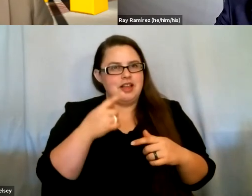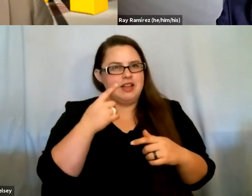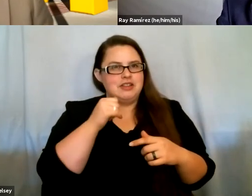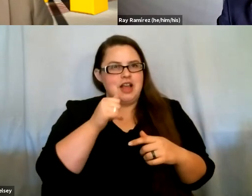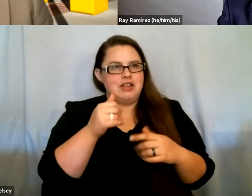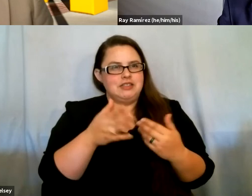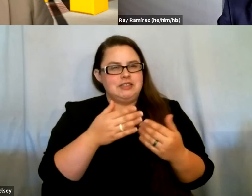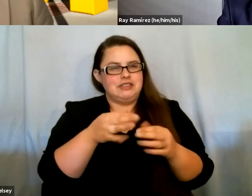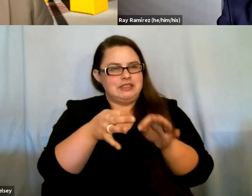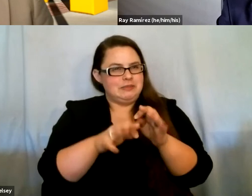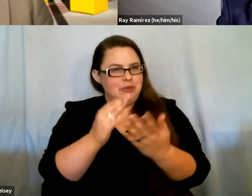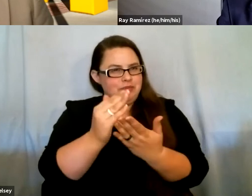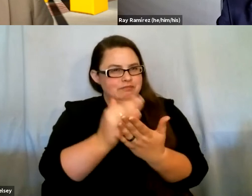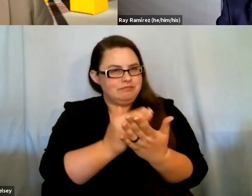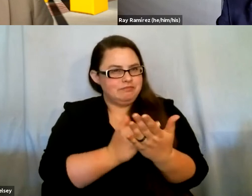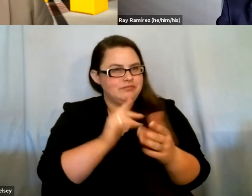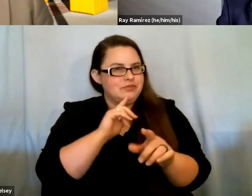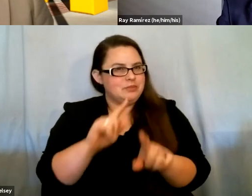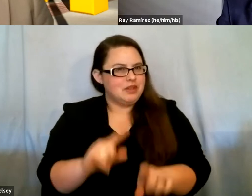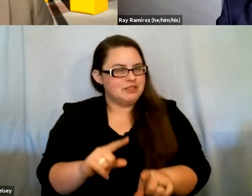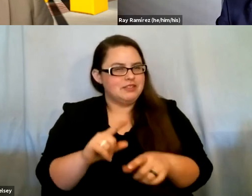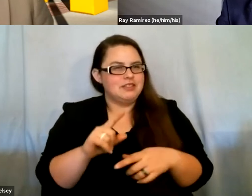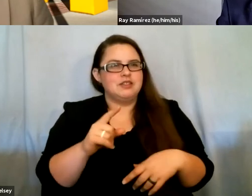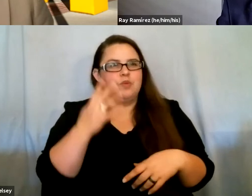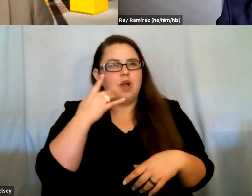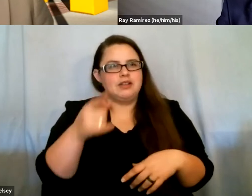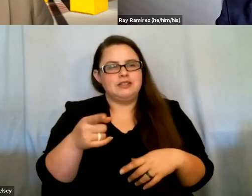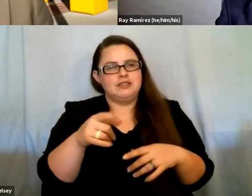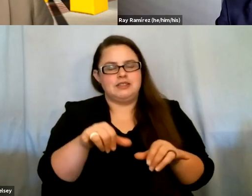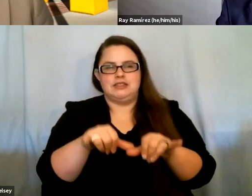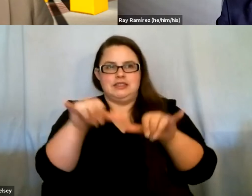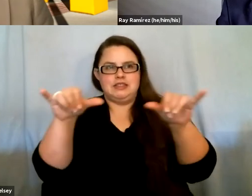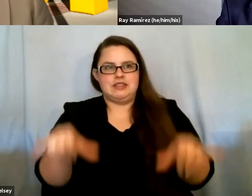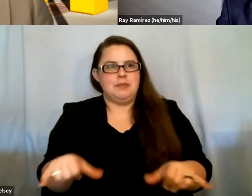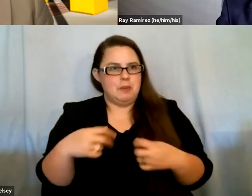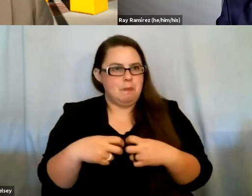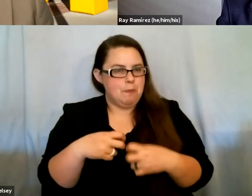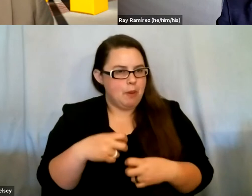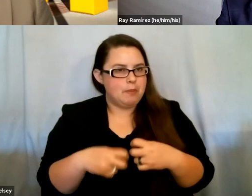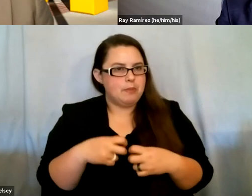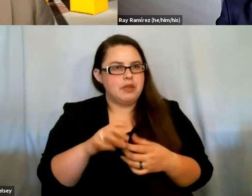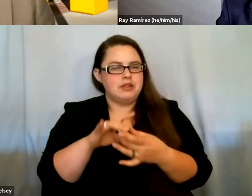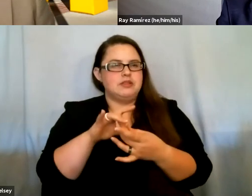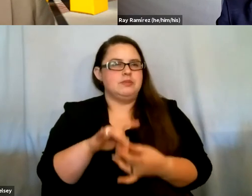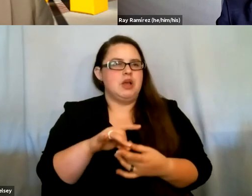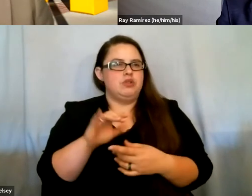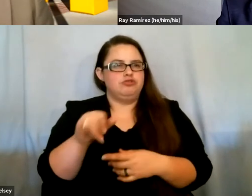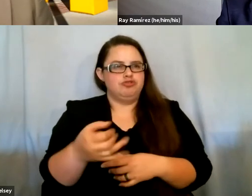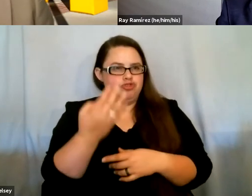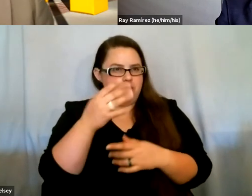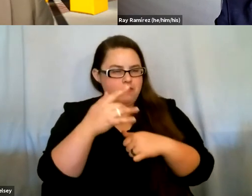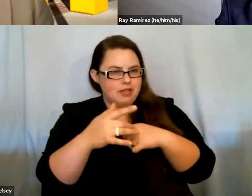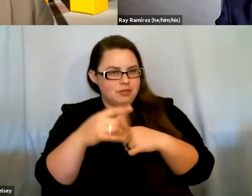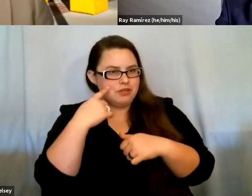a list of responses, because it's a systemic problem. And it's about job availability for formerly incarcerated